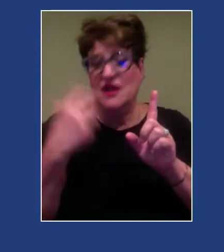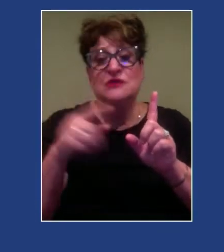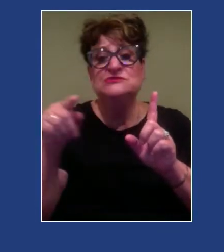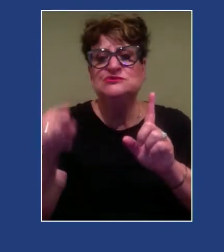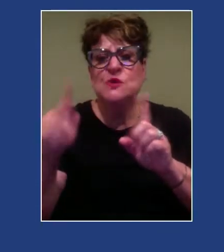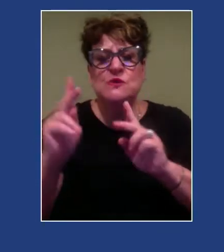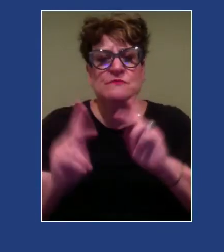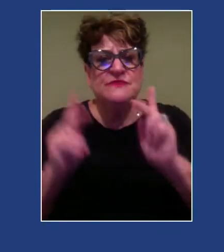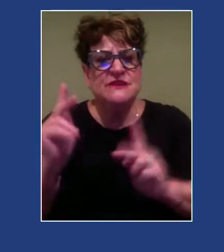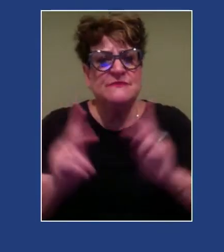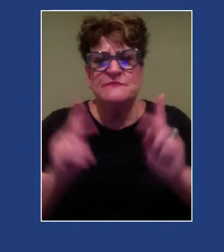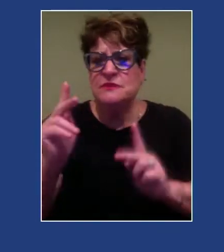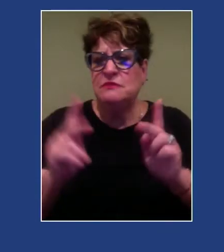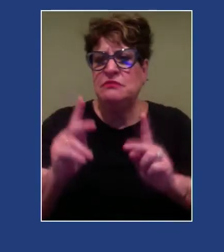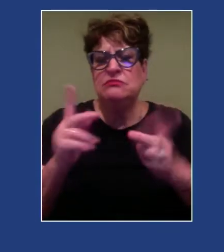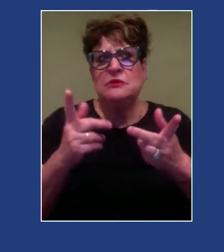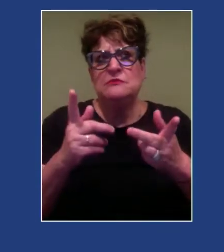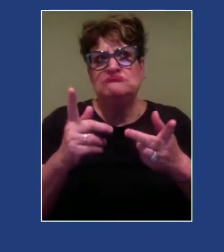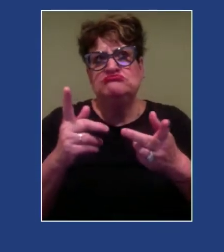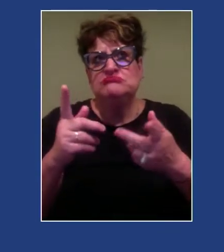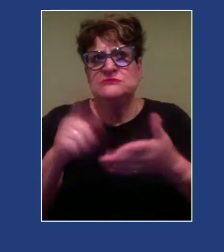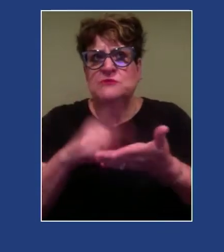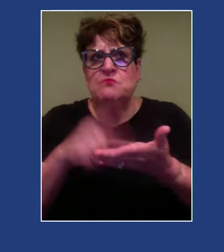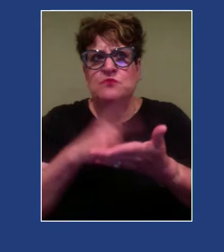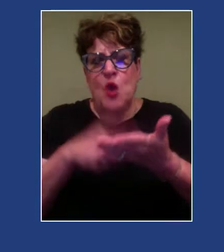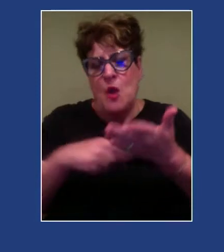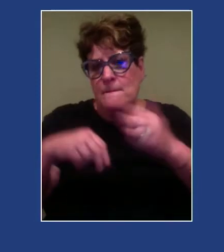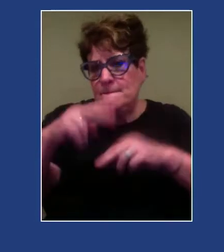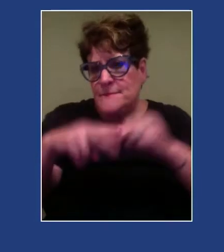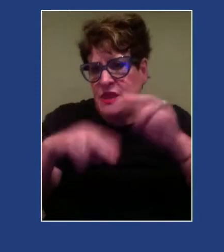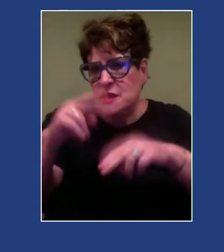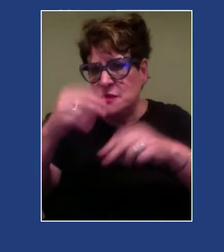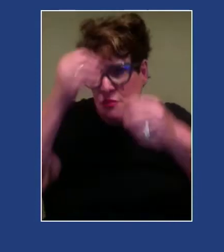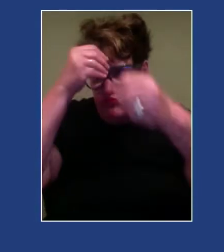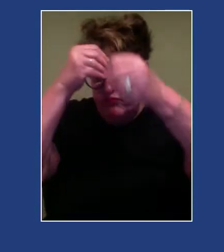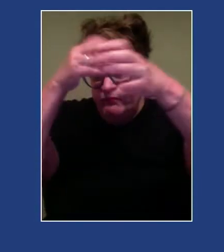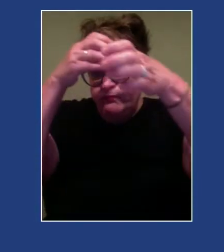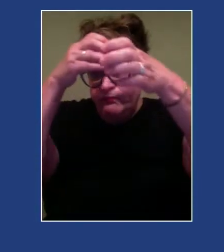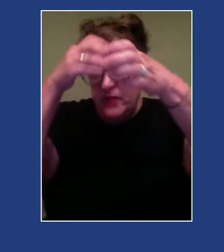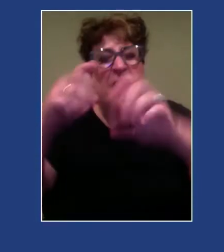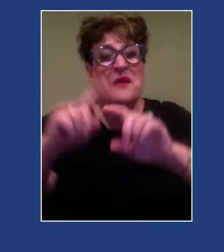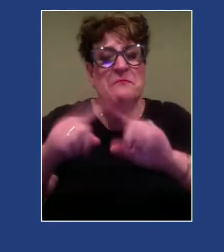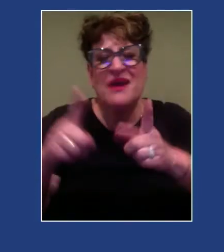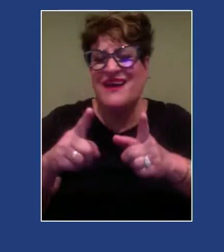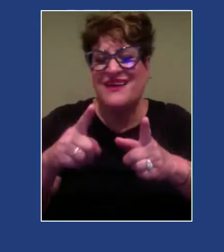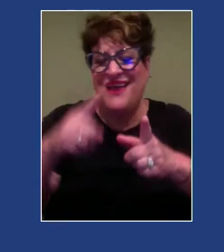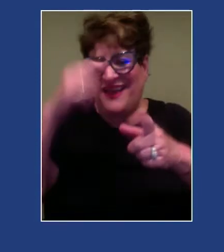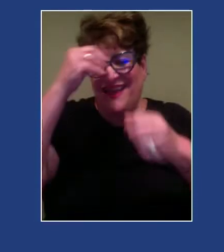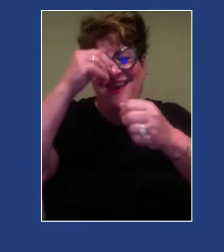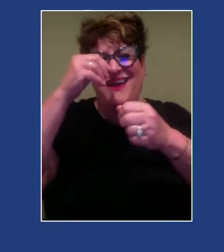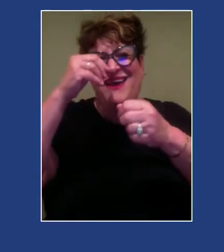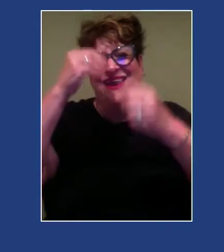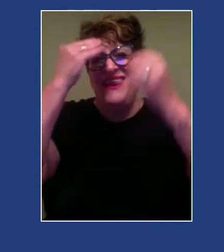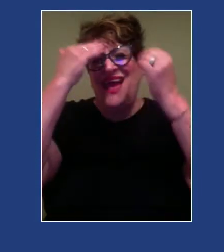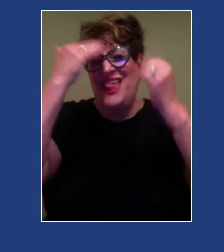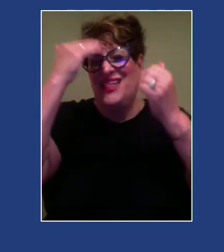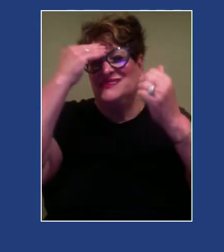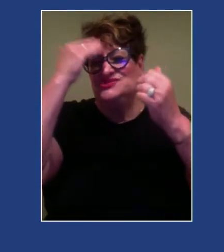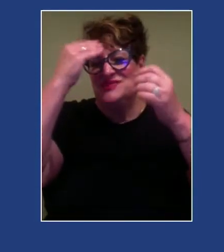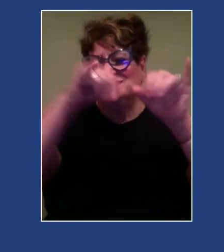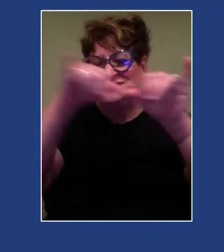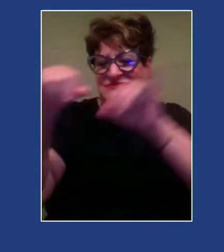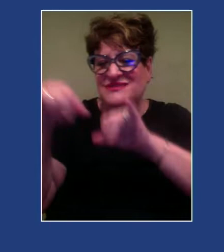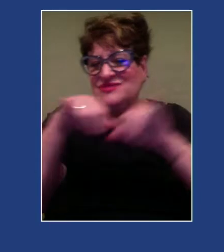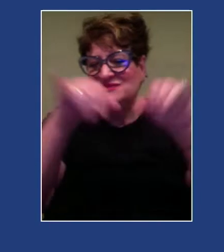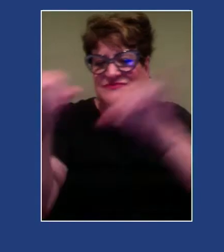lots of knowledge but also lots of stereotypical knowledge that sees individual cultures as a